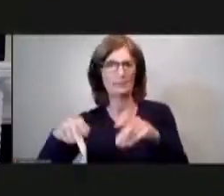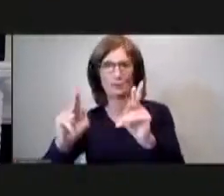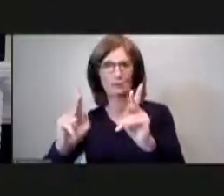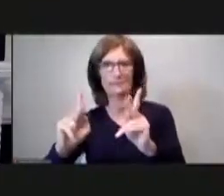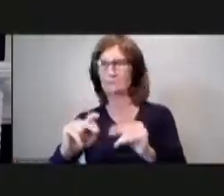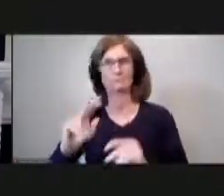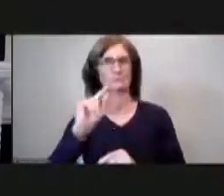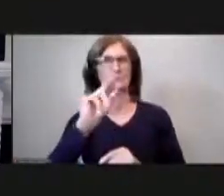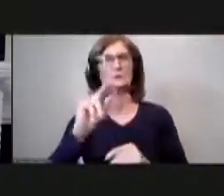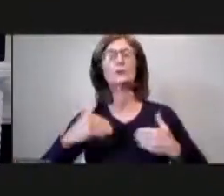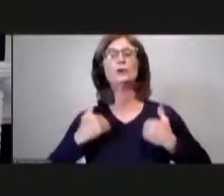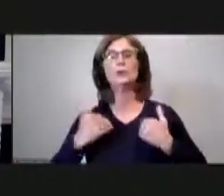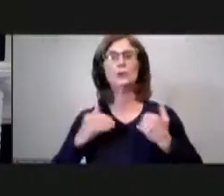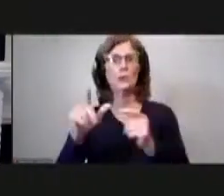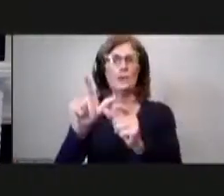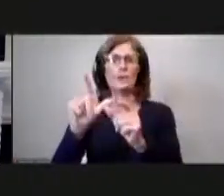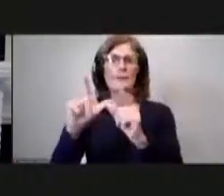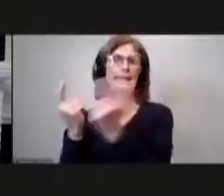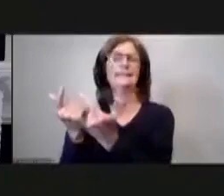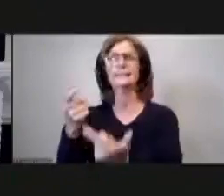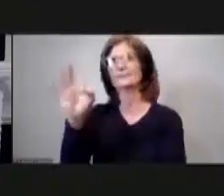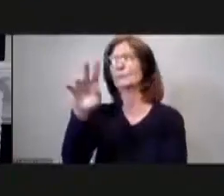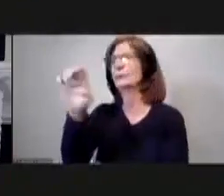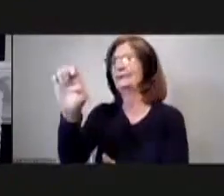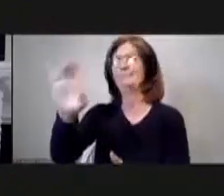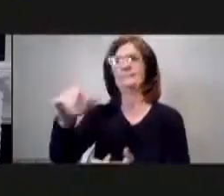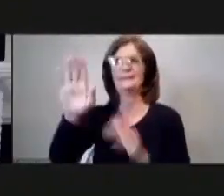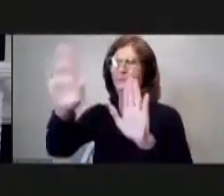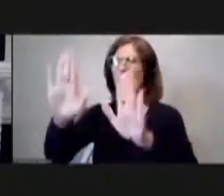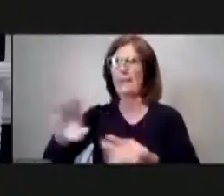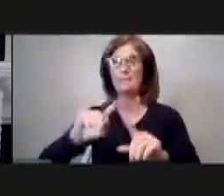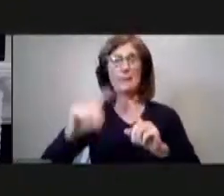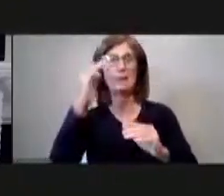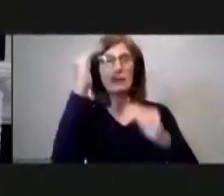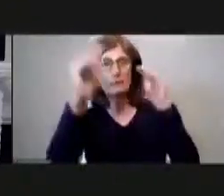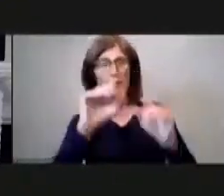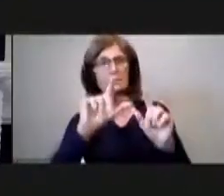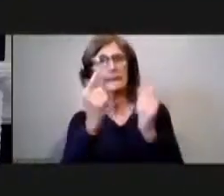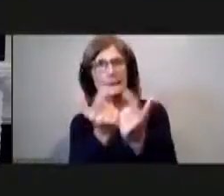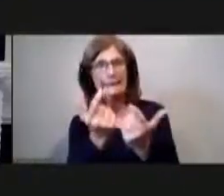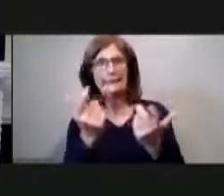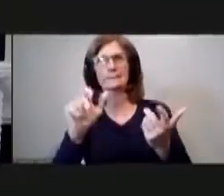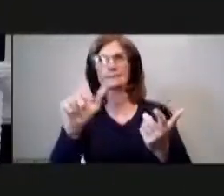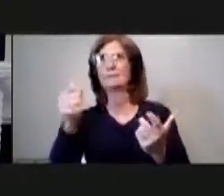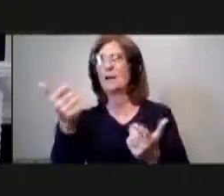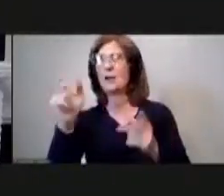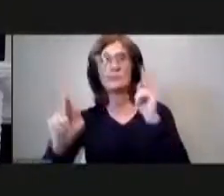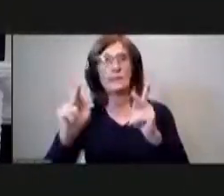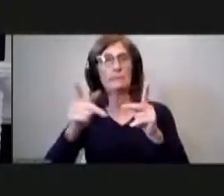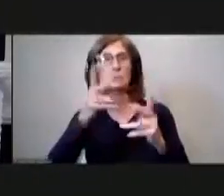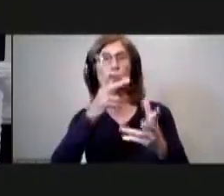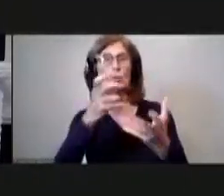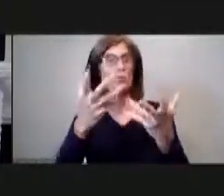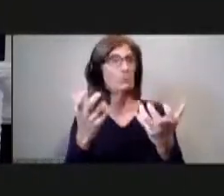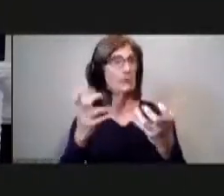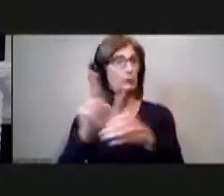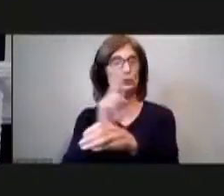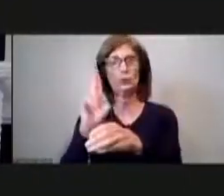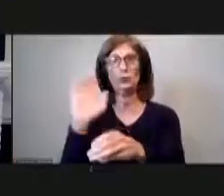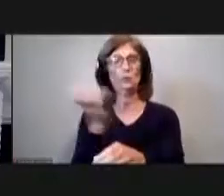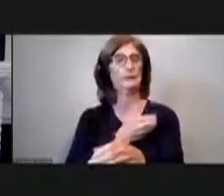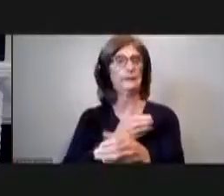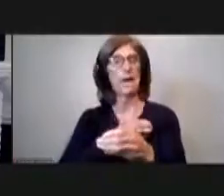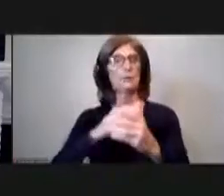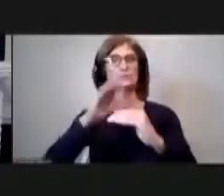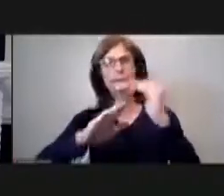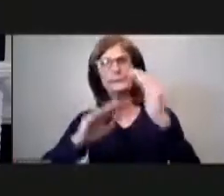youth leagues are free which is great that makes sense but to adult leagues and people from outside the city who want to use our facilities and purchase a